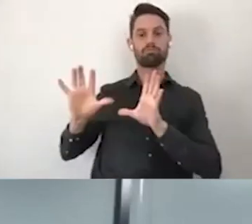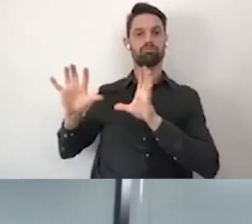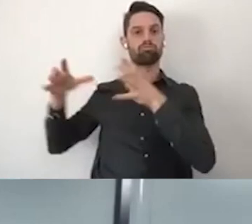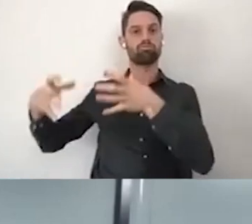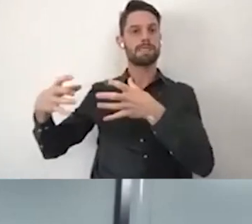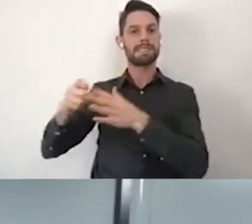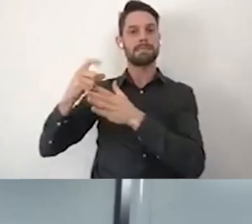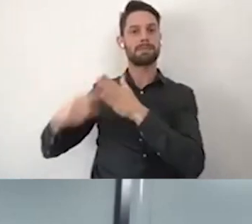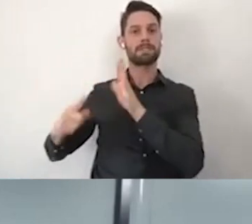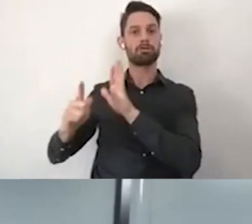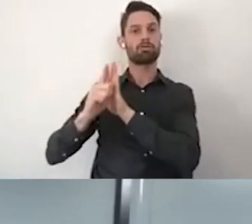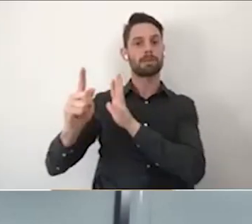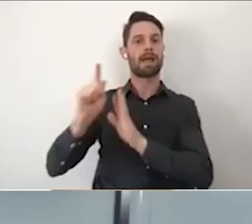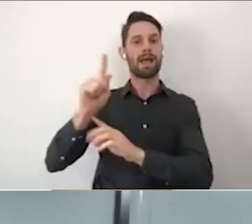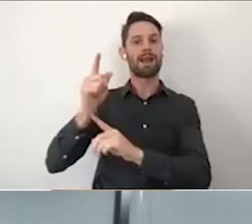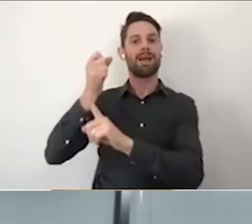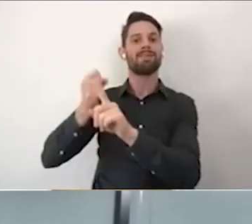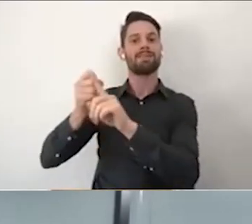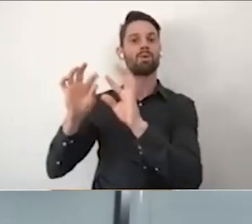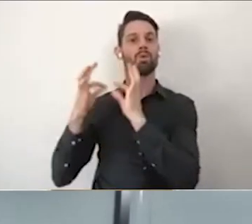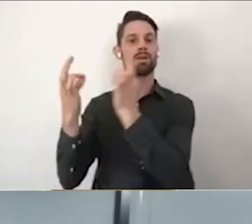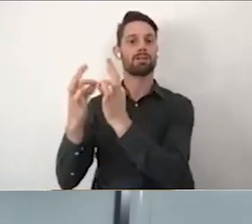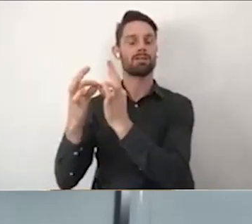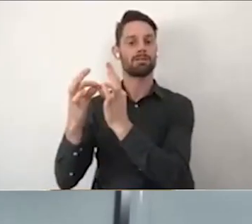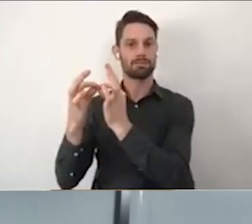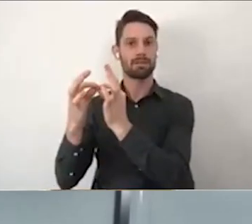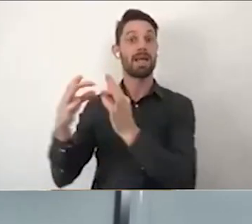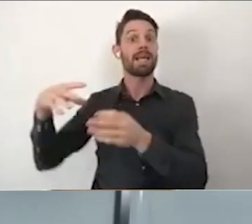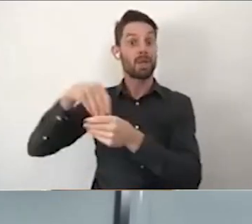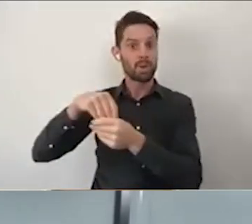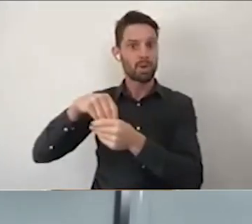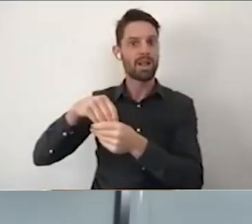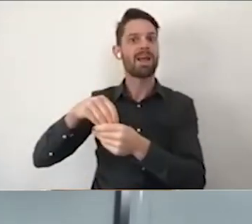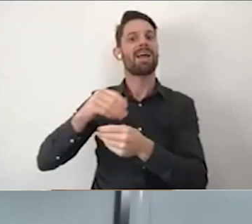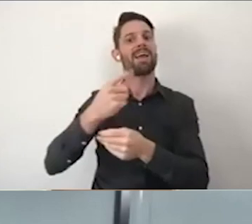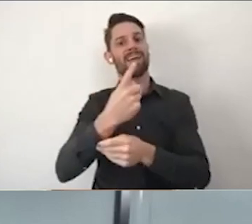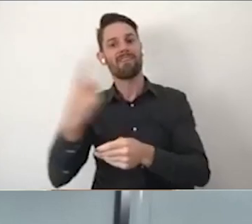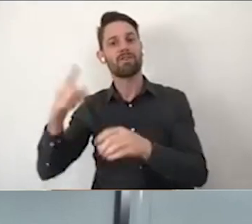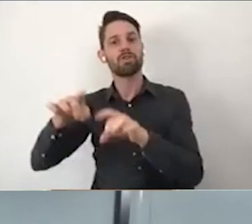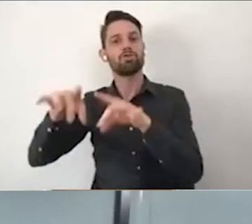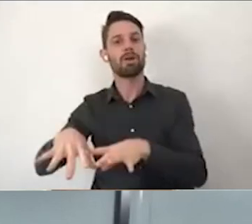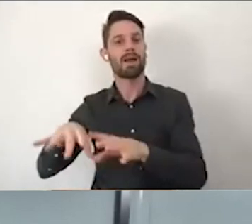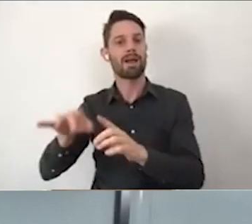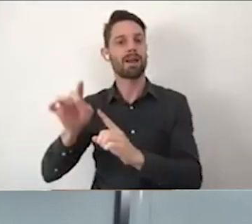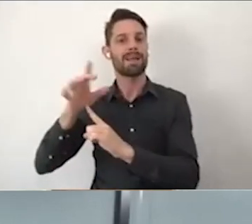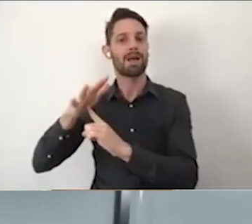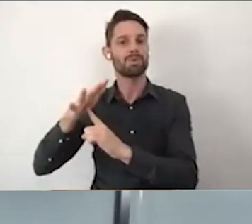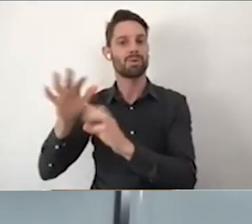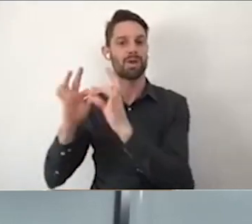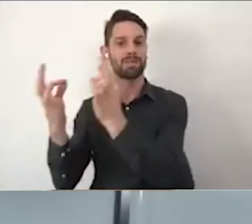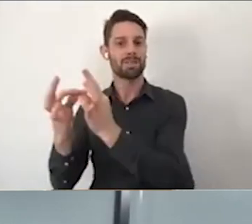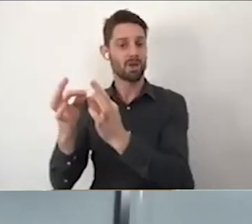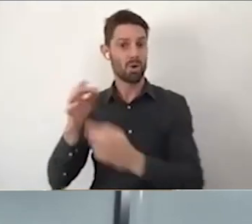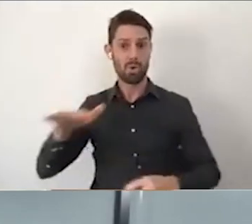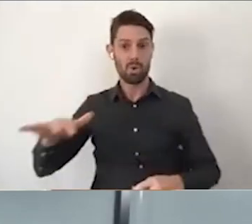and advocacy organisations, including Every Australian Counts. We are all very gravely concerned about